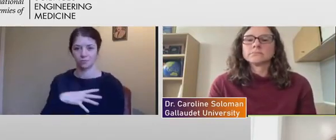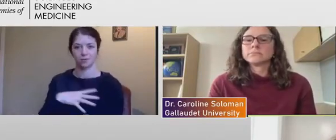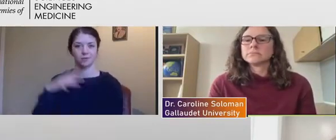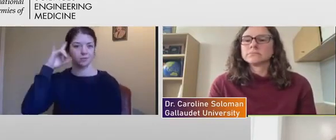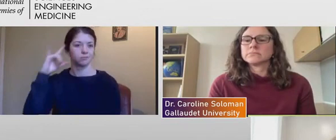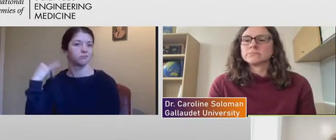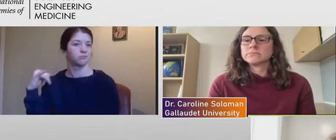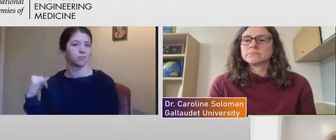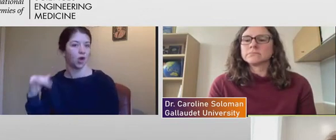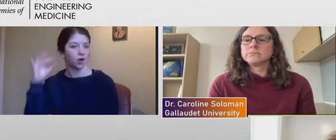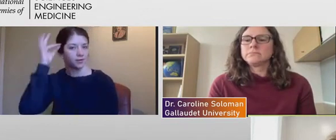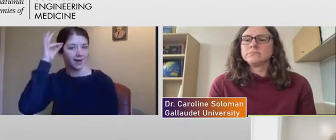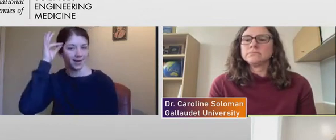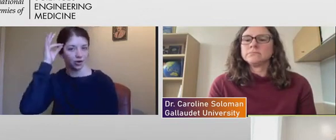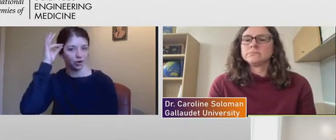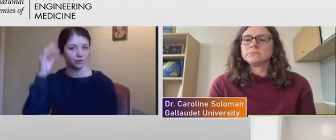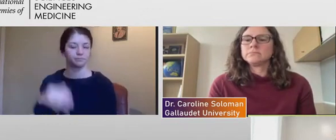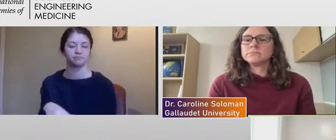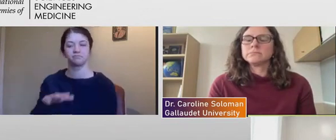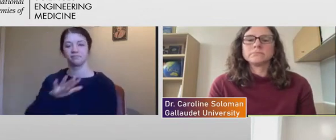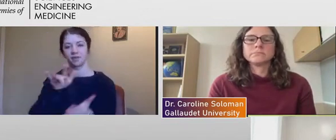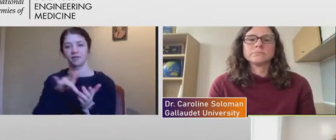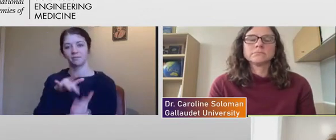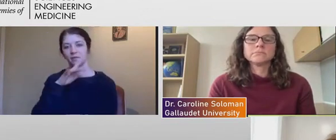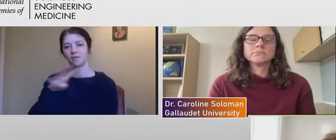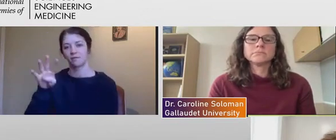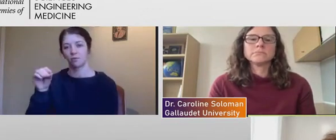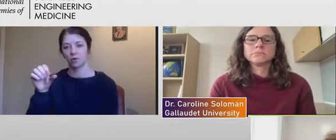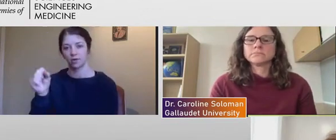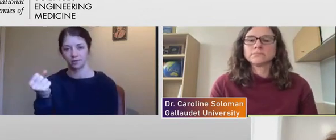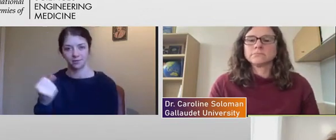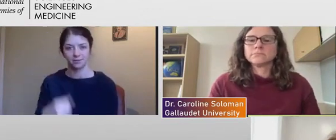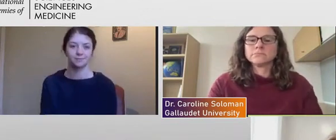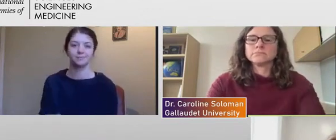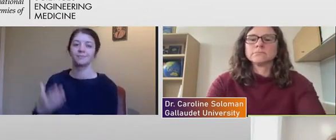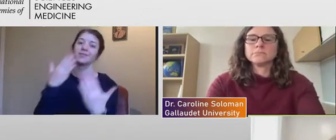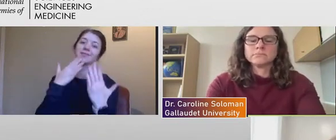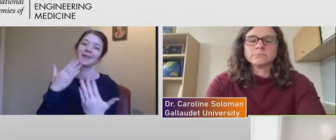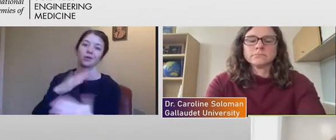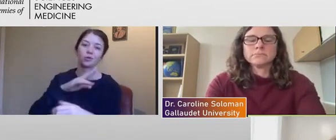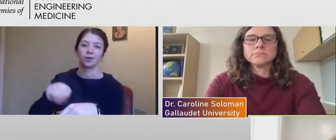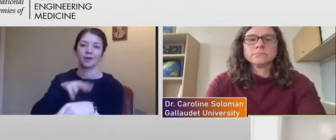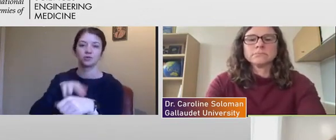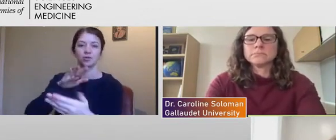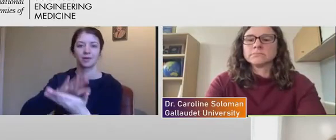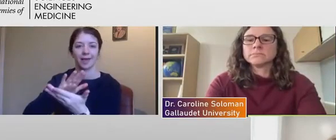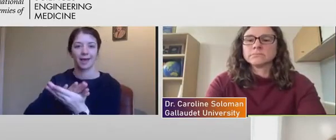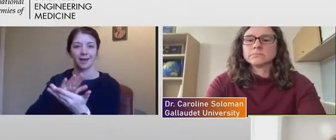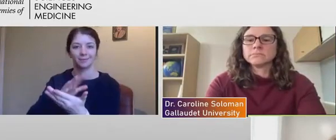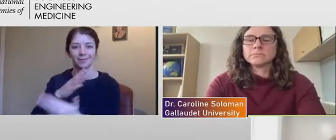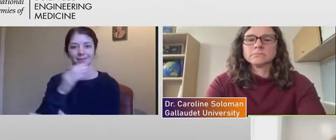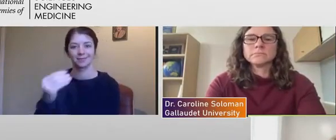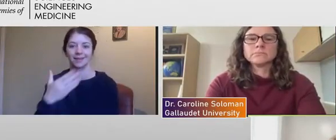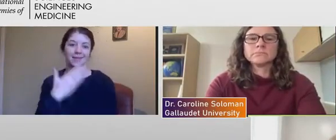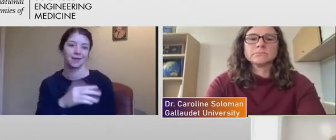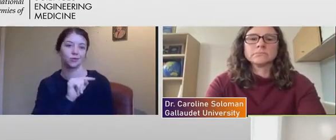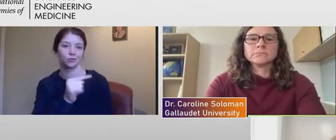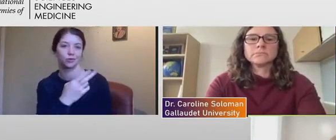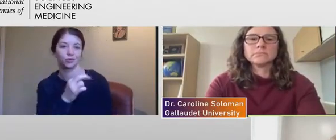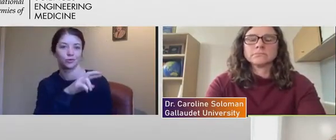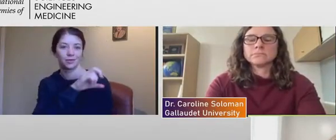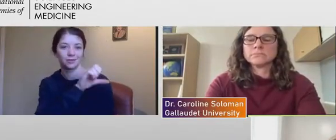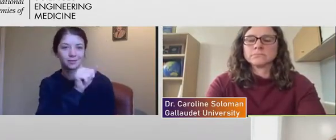you know, thank you for having this panel to the National Academies and thank you to Teresa and Brad for their